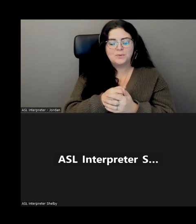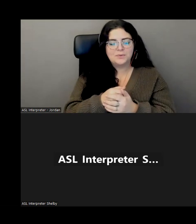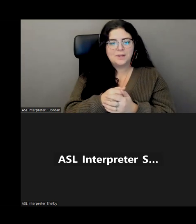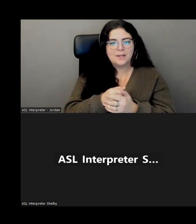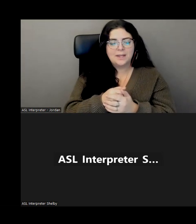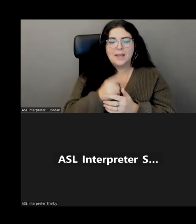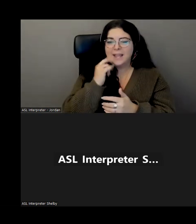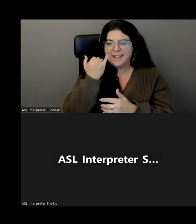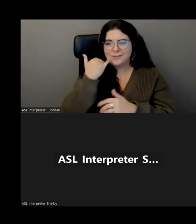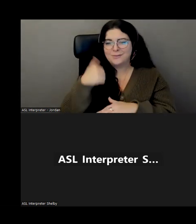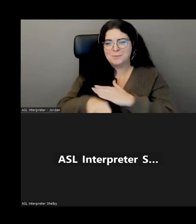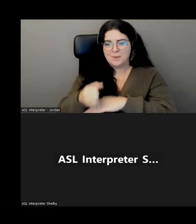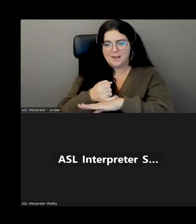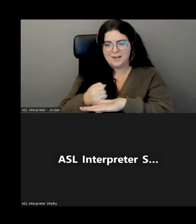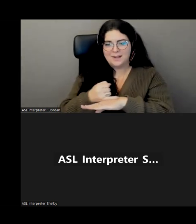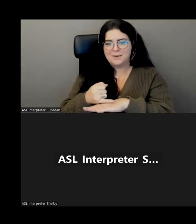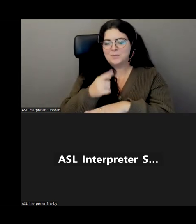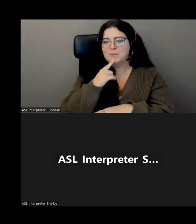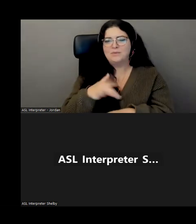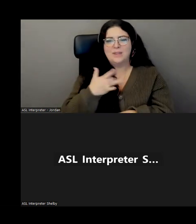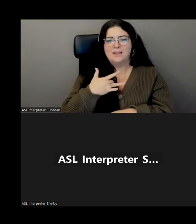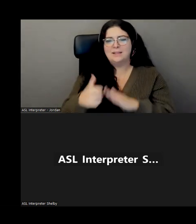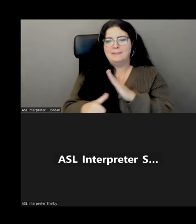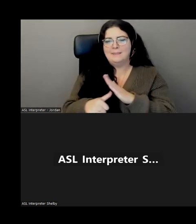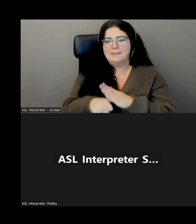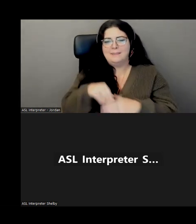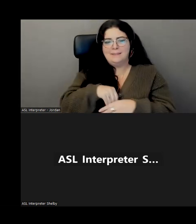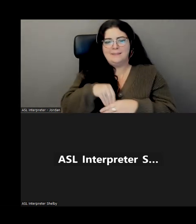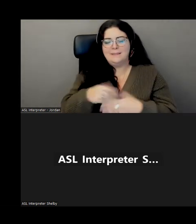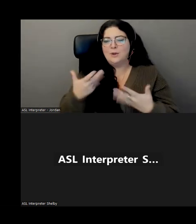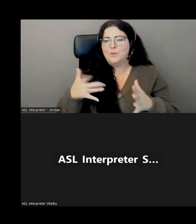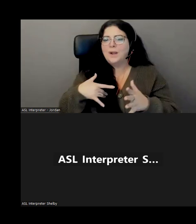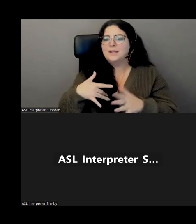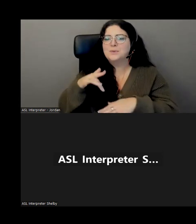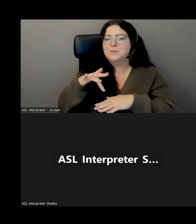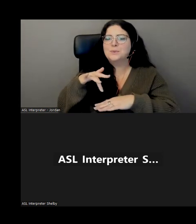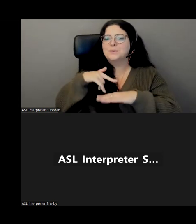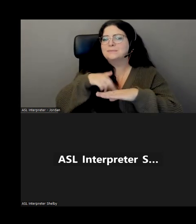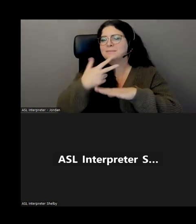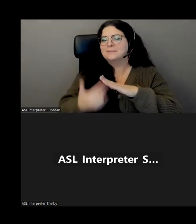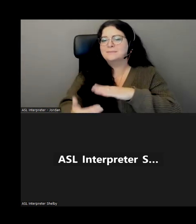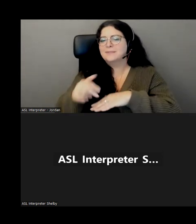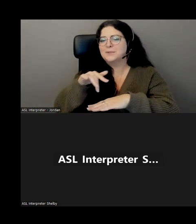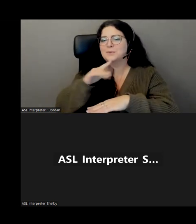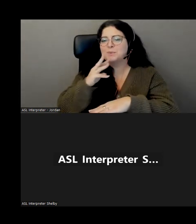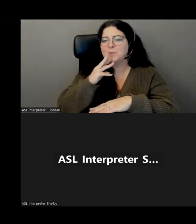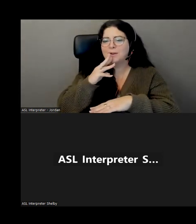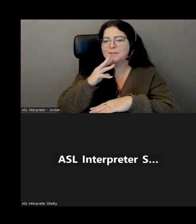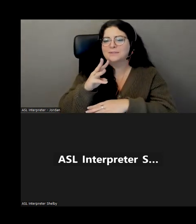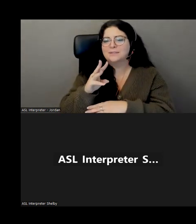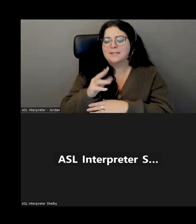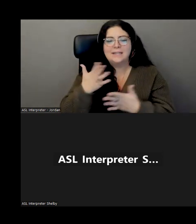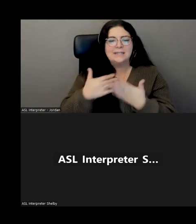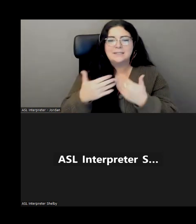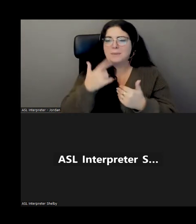as islanders, we have a born-to-us right to dip our toes in the ocean, regardless of our